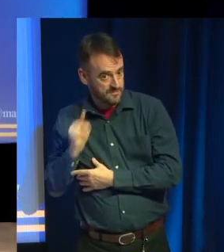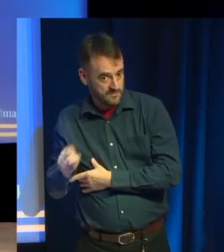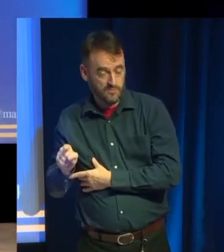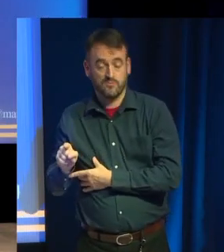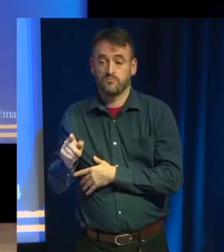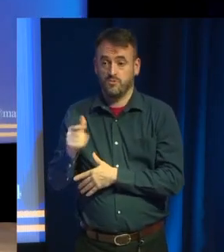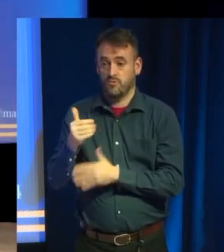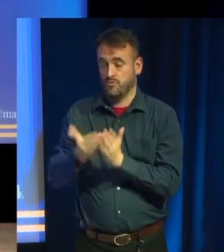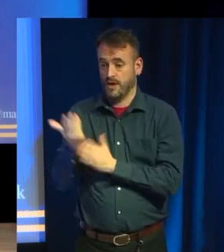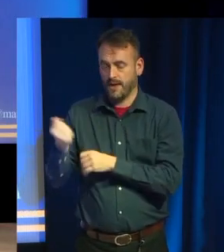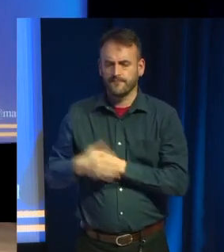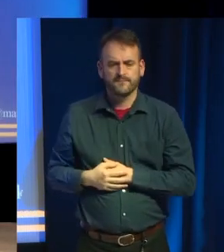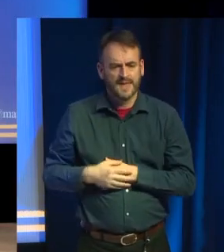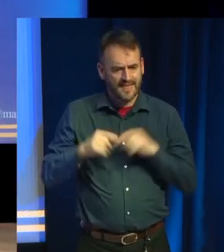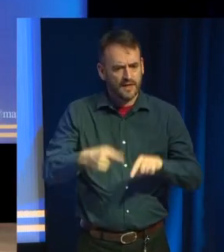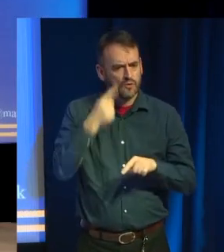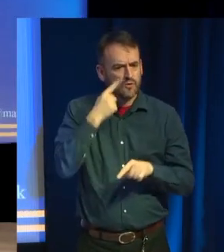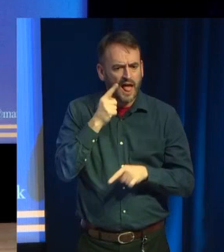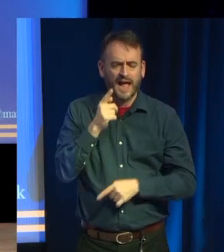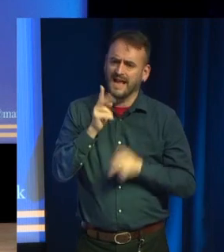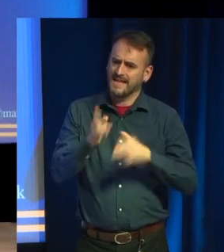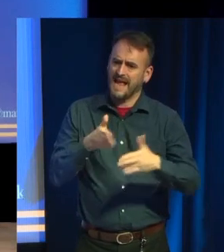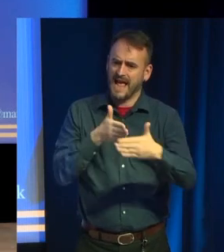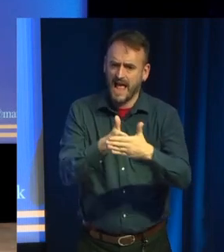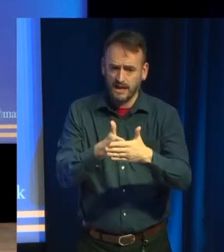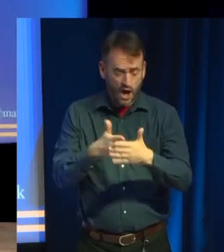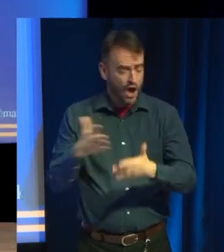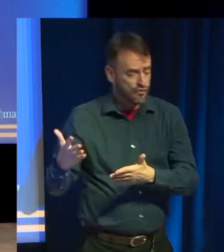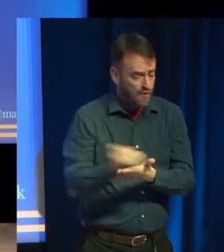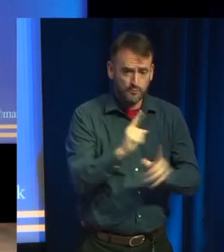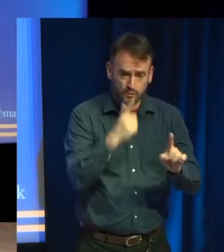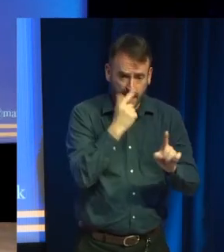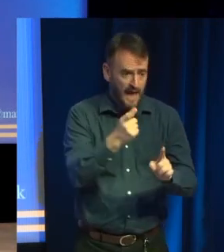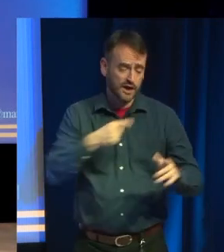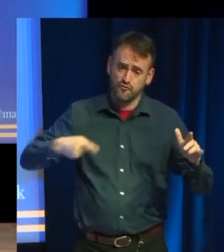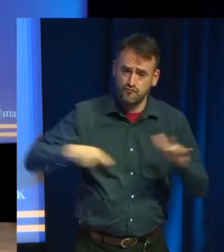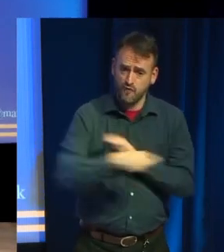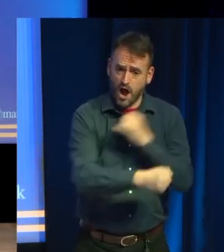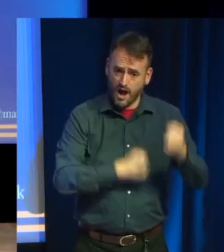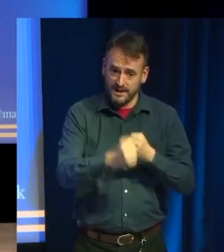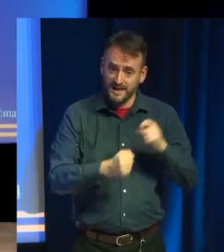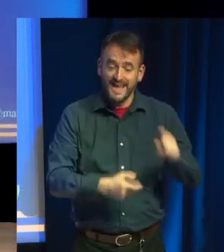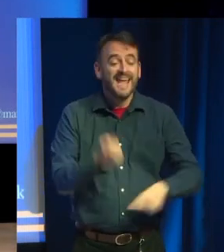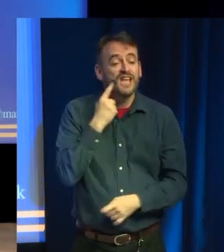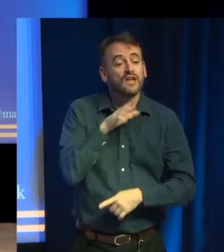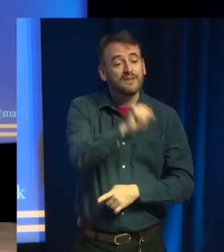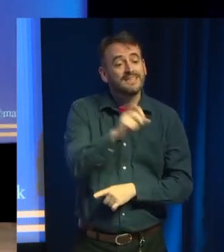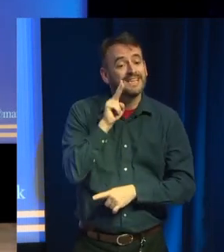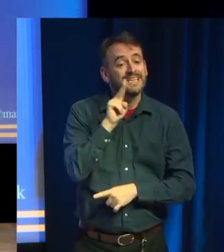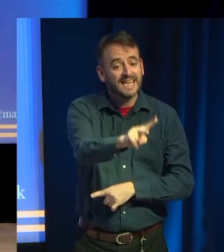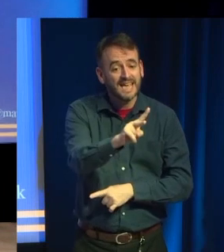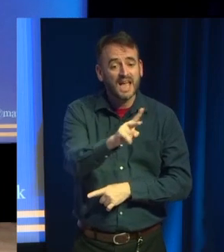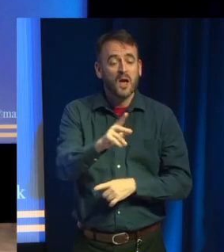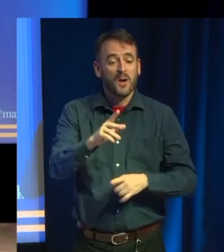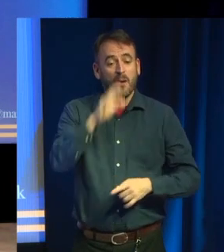This looks like a dead end. Grab what you can and run. Within easy reach, you can see a pork pie. Okay, get